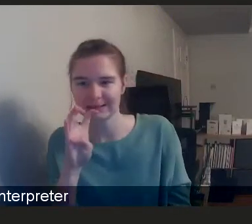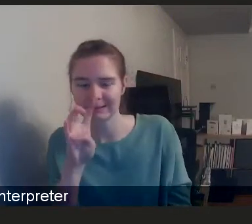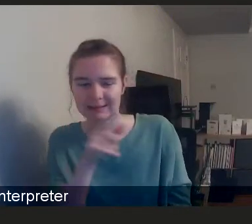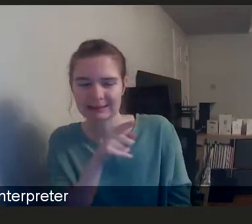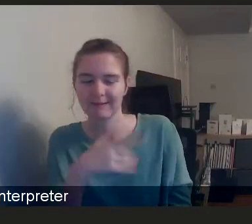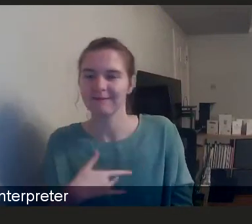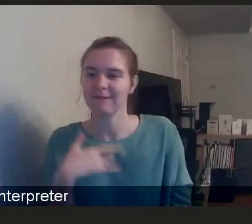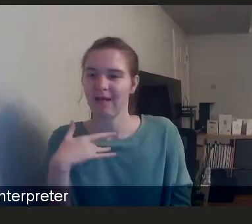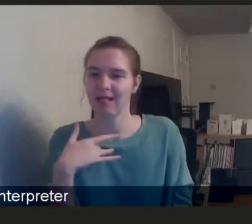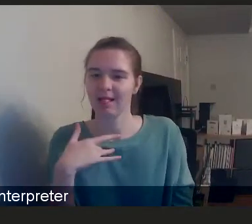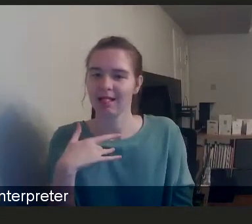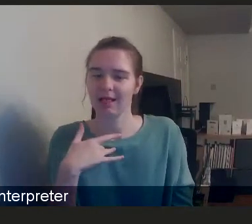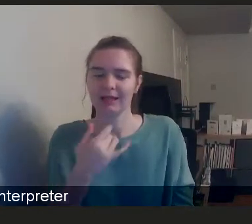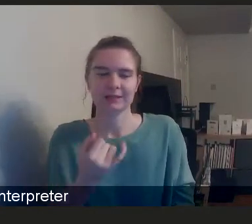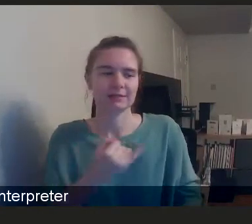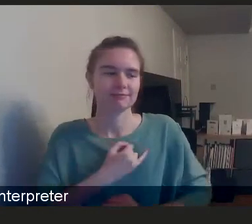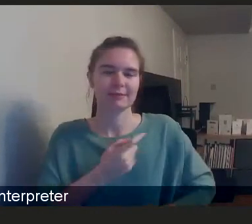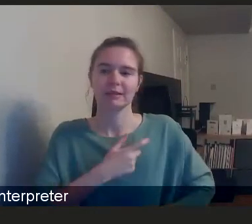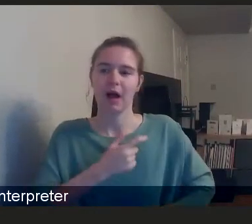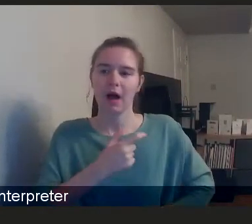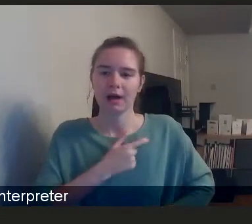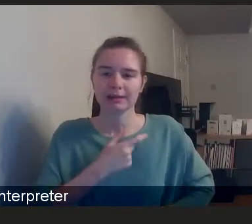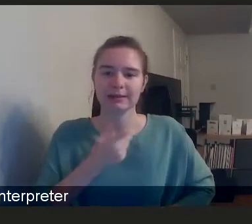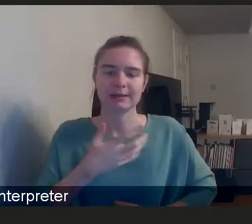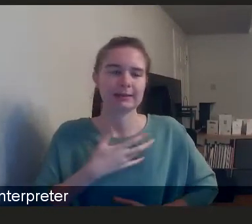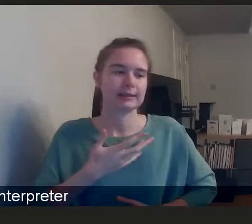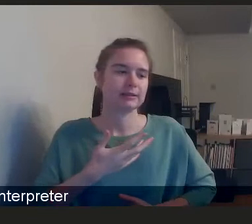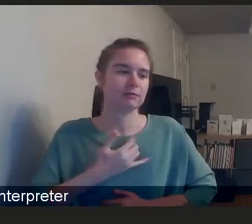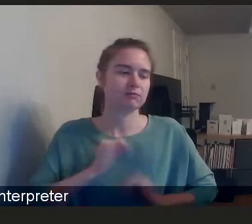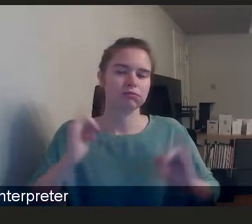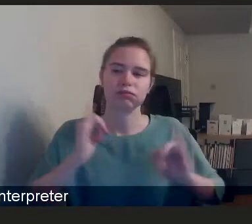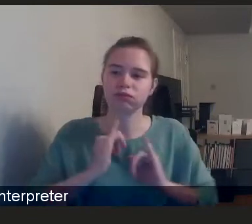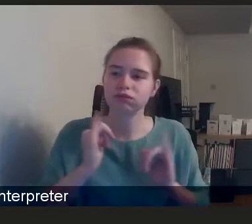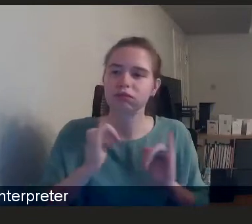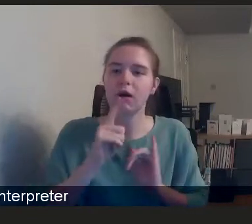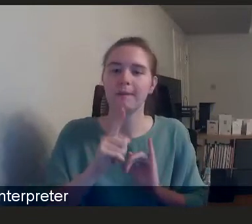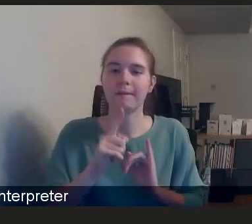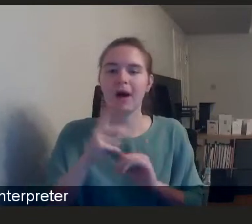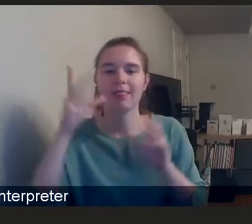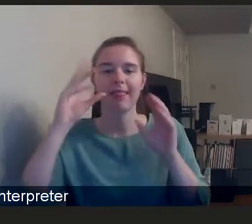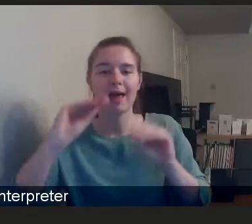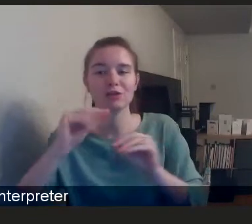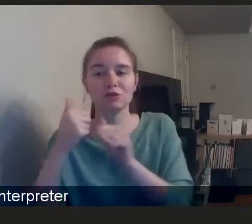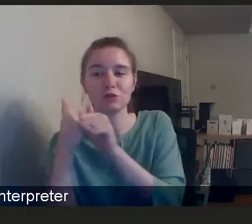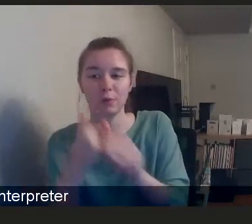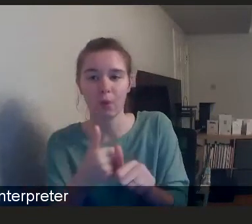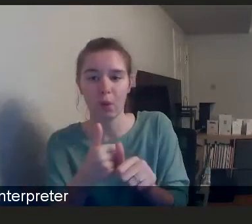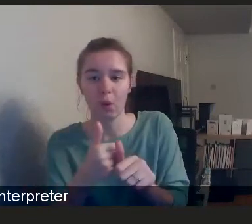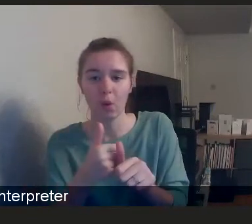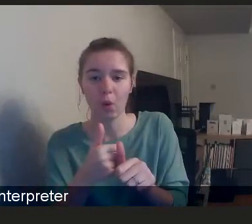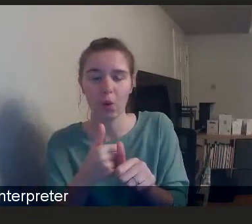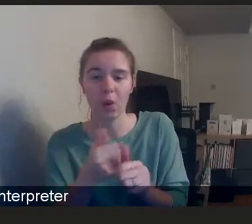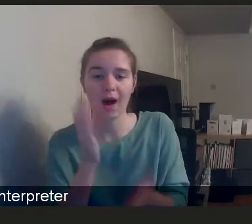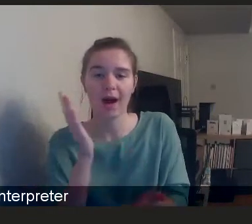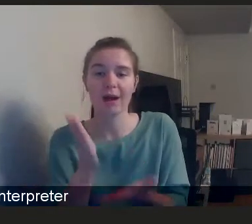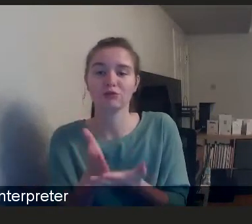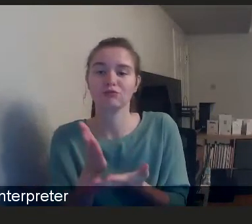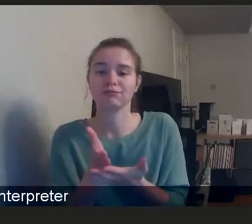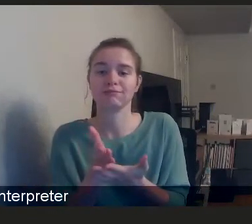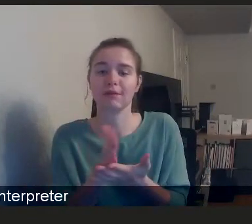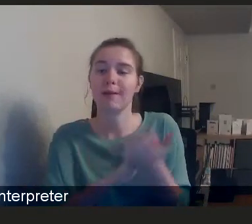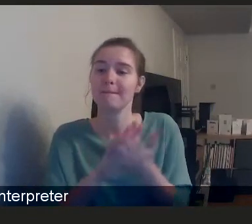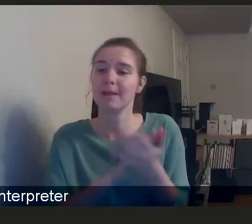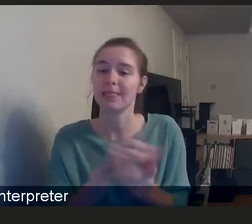acute anxiety and acute panic attacks. But the education and support that was put around him actually enabled